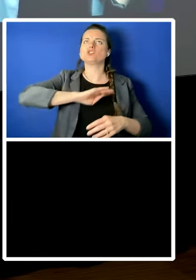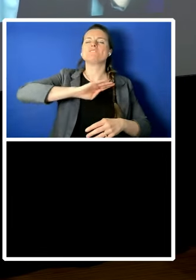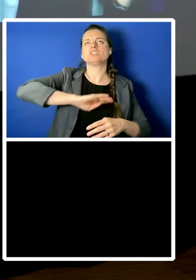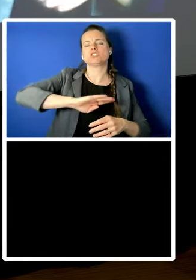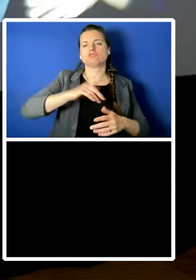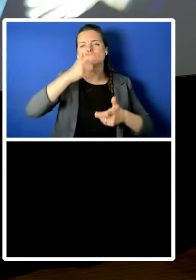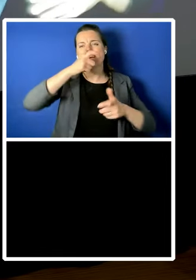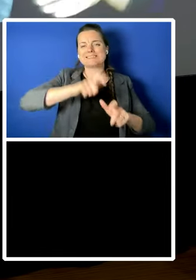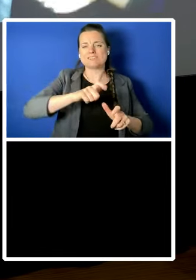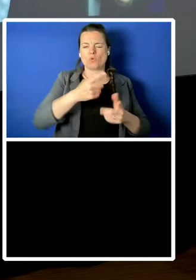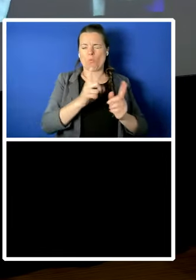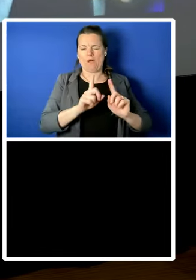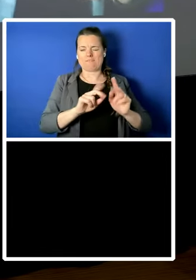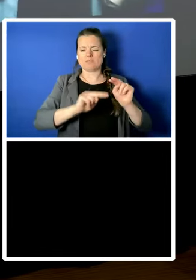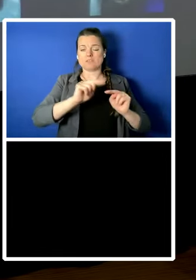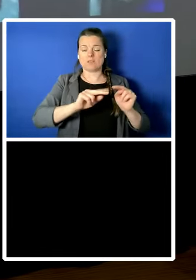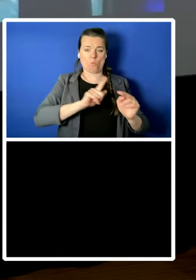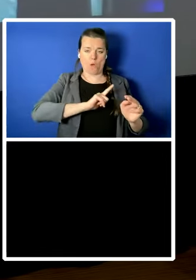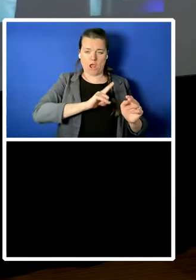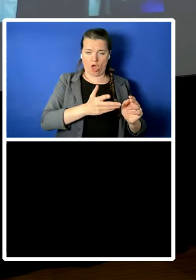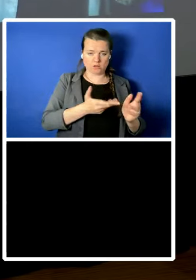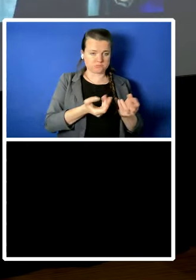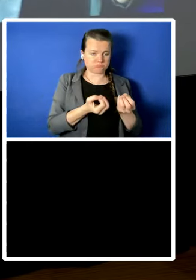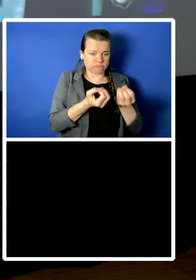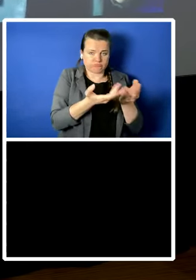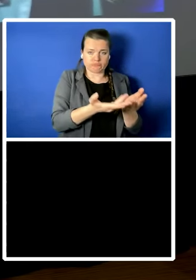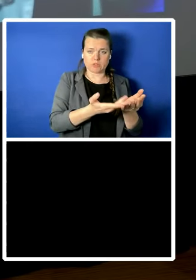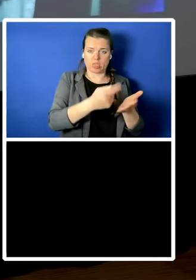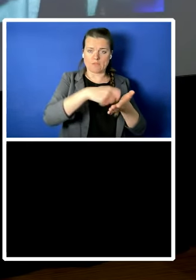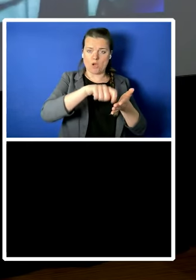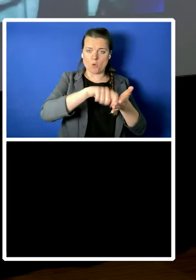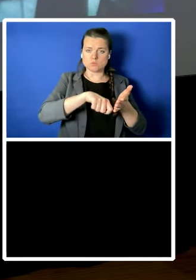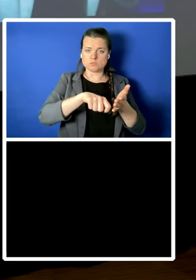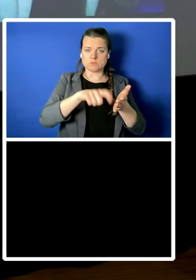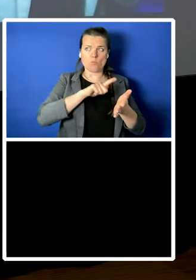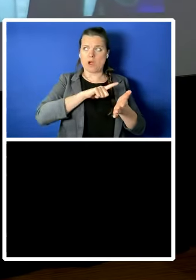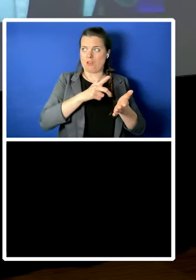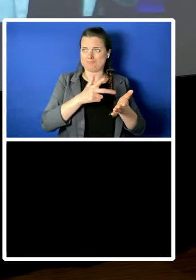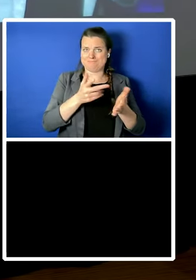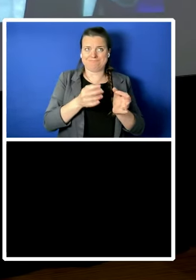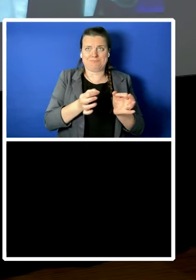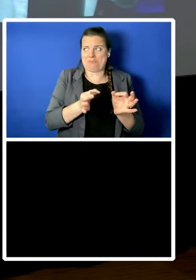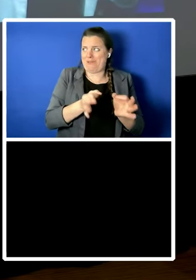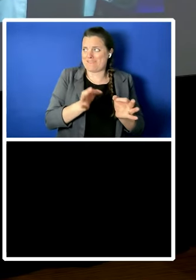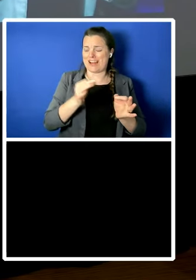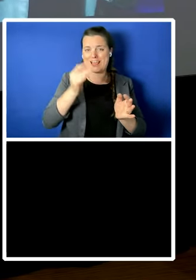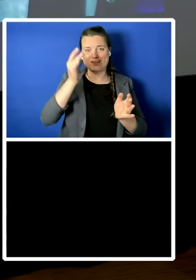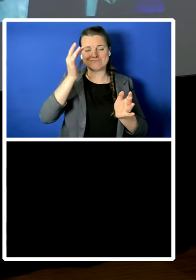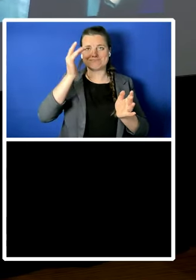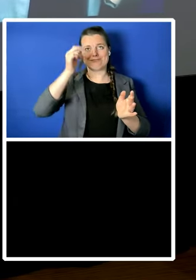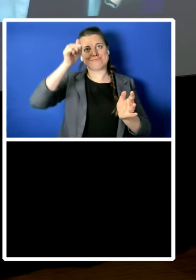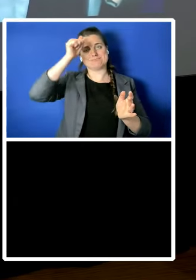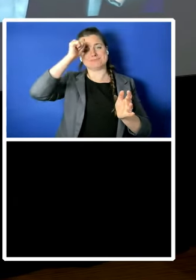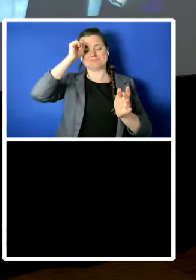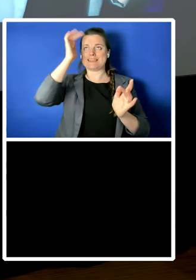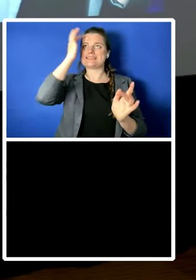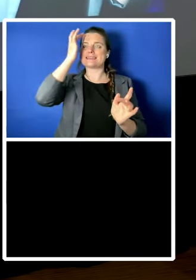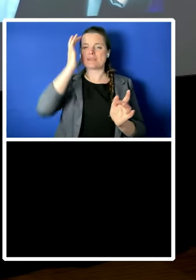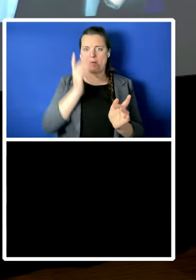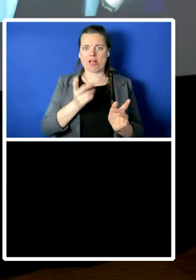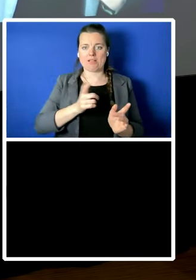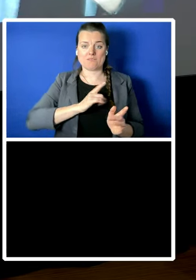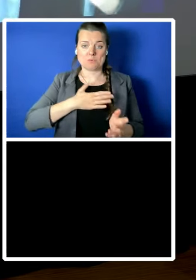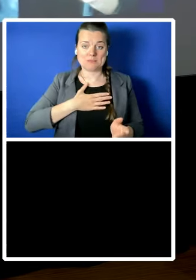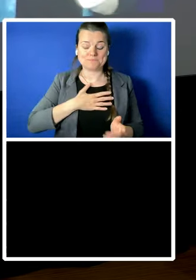suffrage extended to them it seemed perfectly logical to to me on the um the second question was